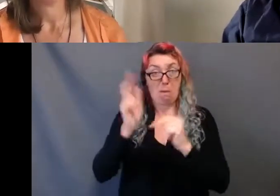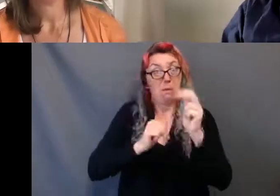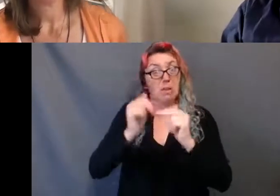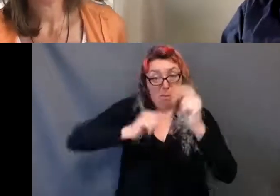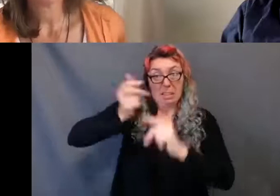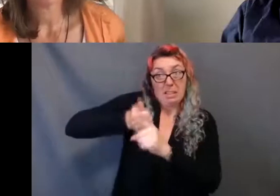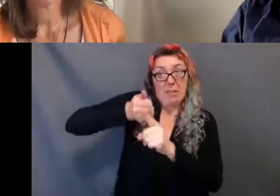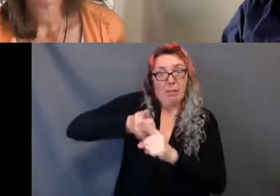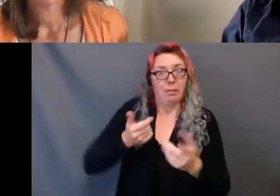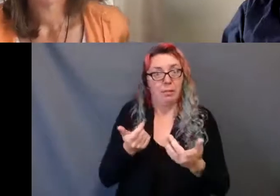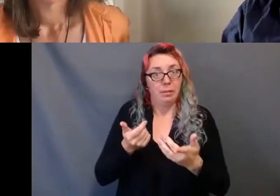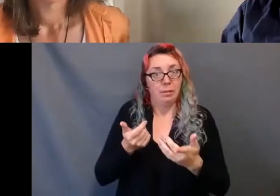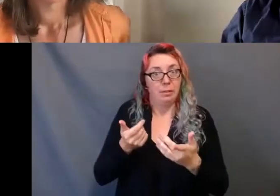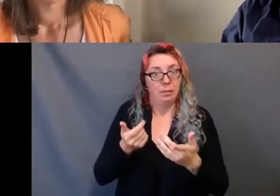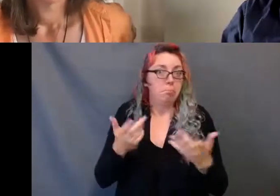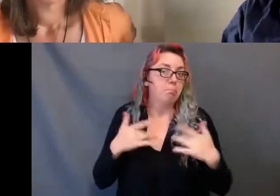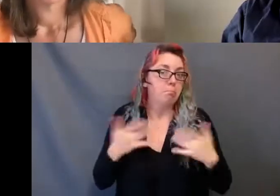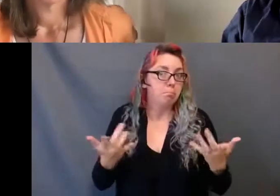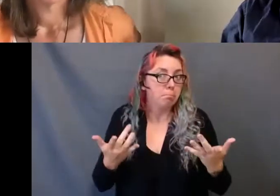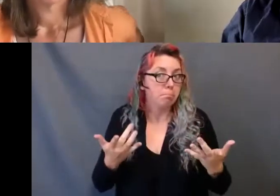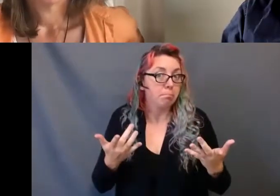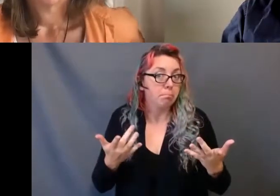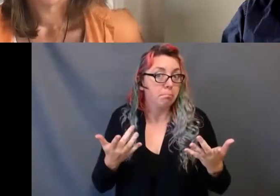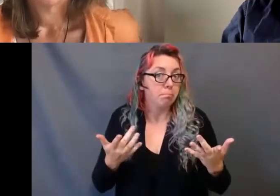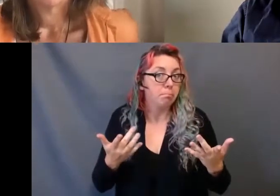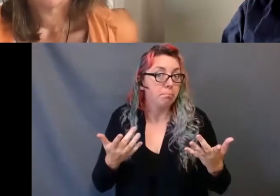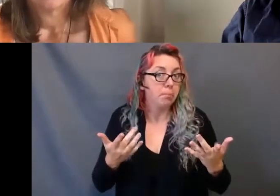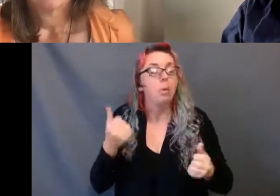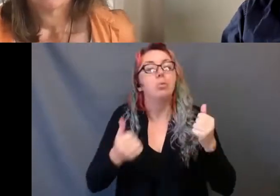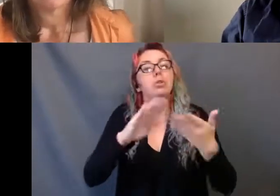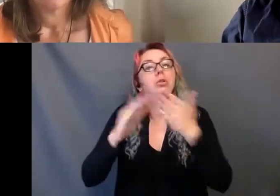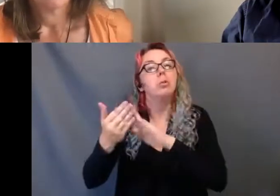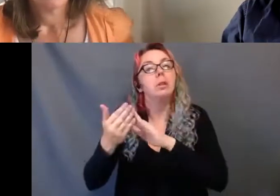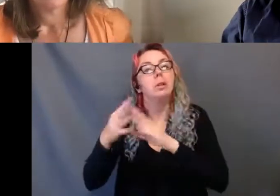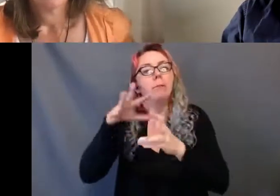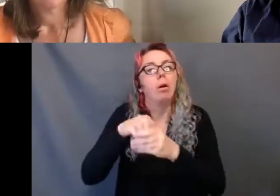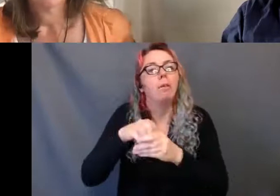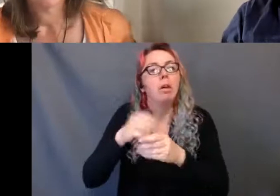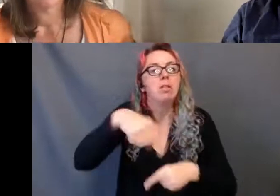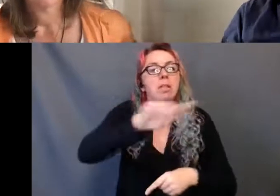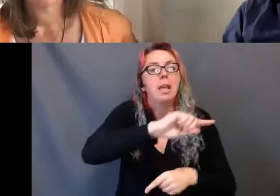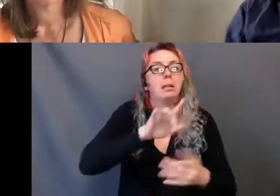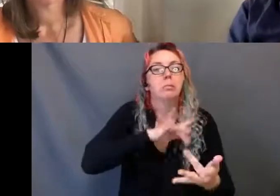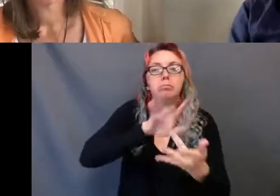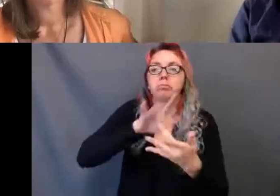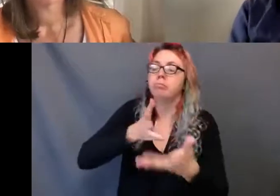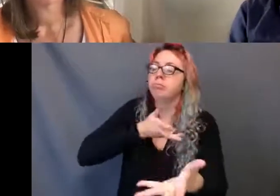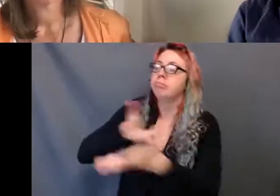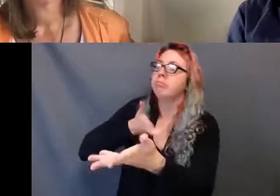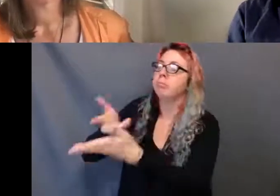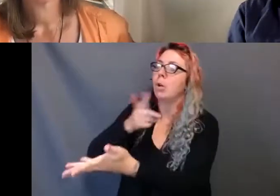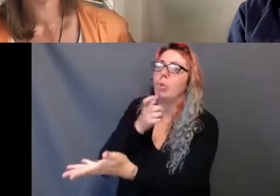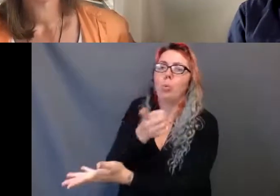Who they are and aren't serving at all also plays a role. We